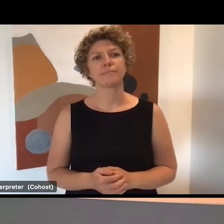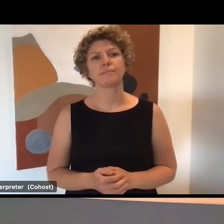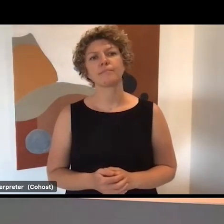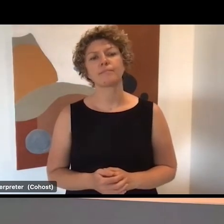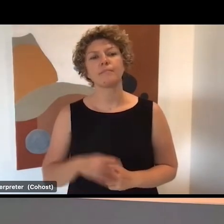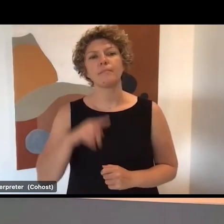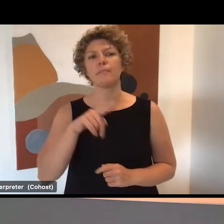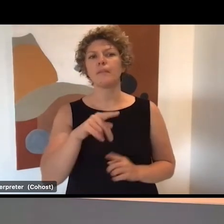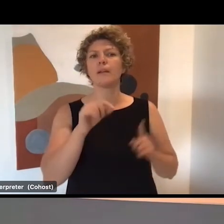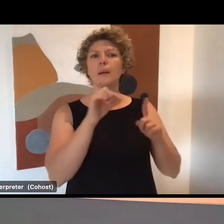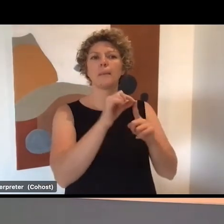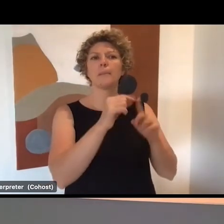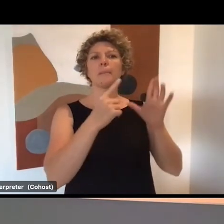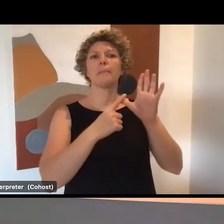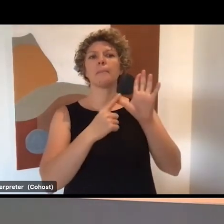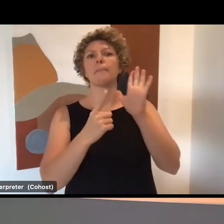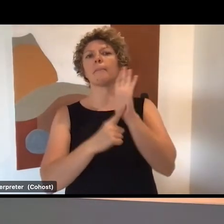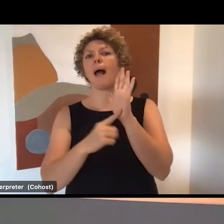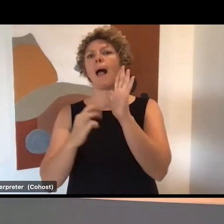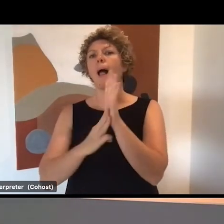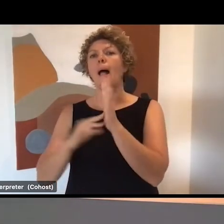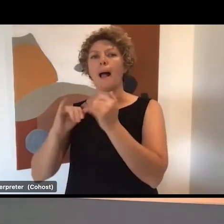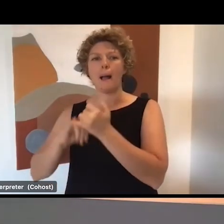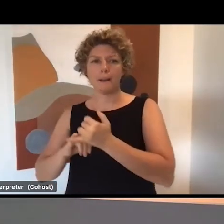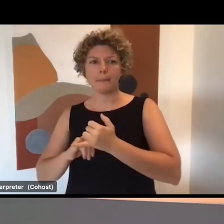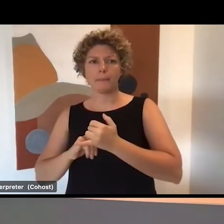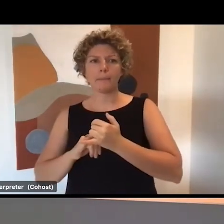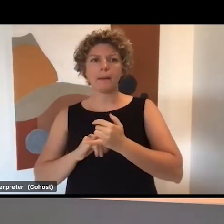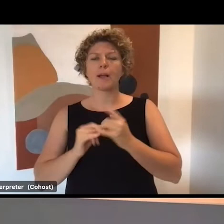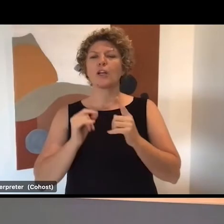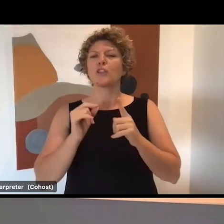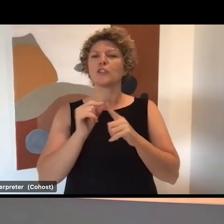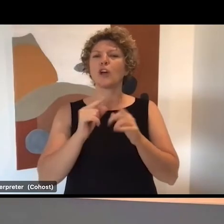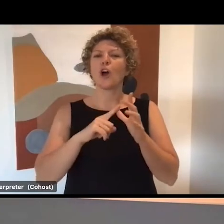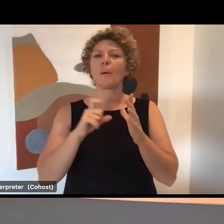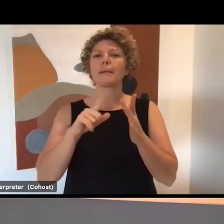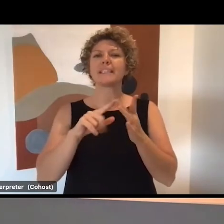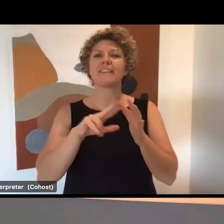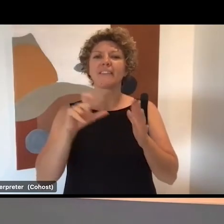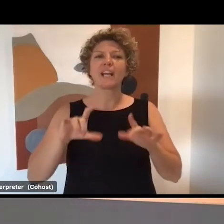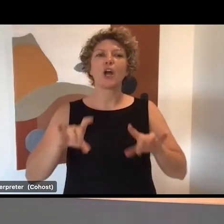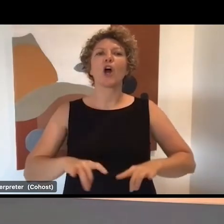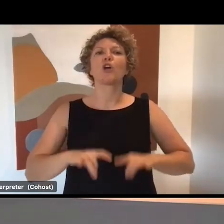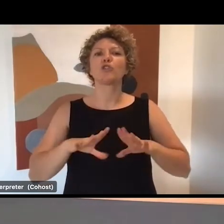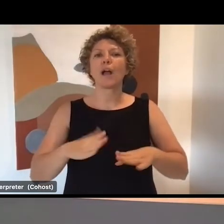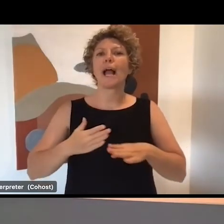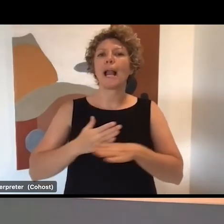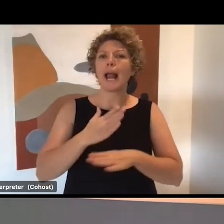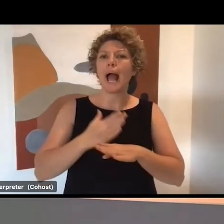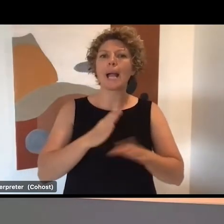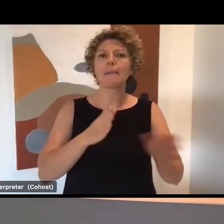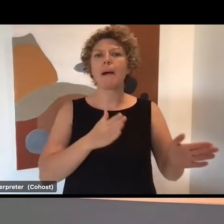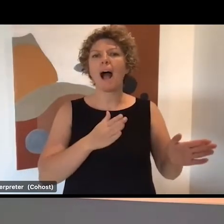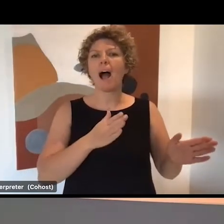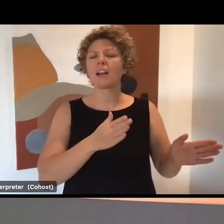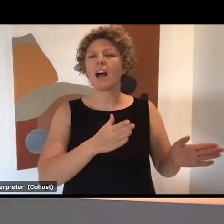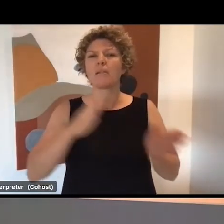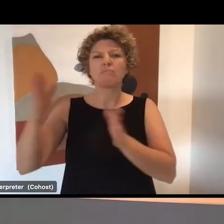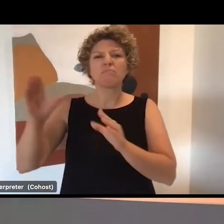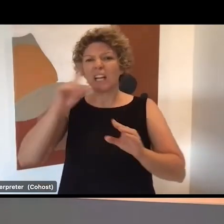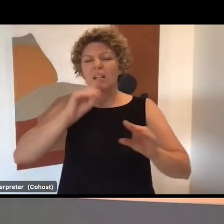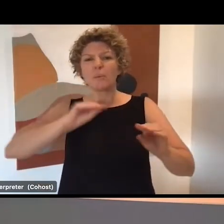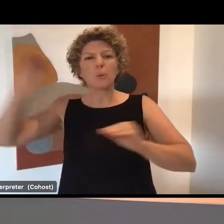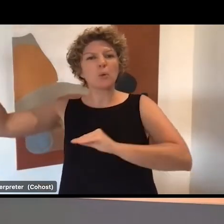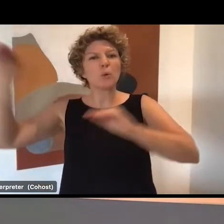Palms Pacific Australia Labor Mobility Scheme. Traditionally, this scheme was focused on